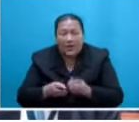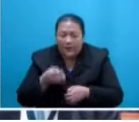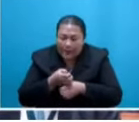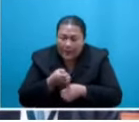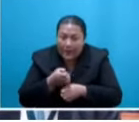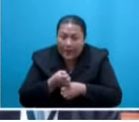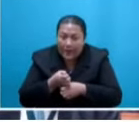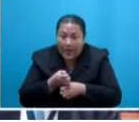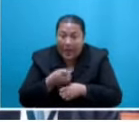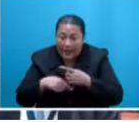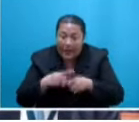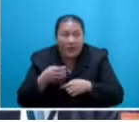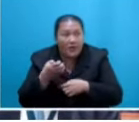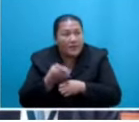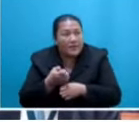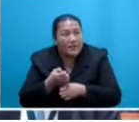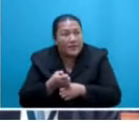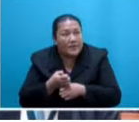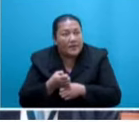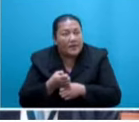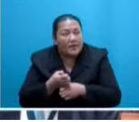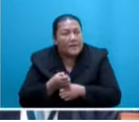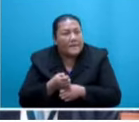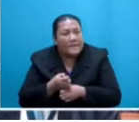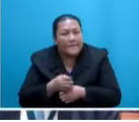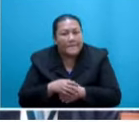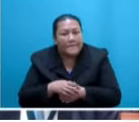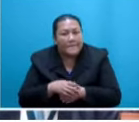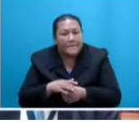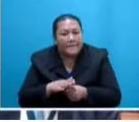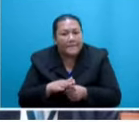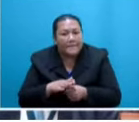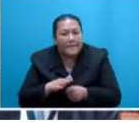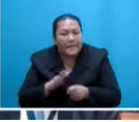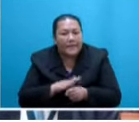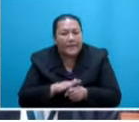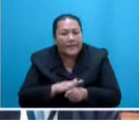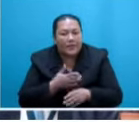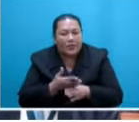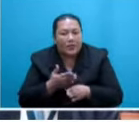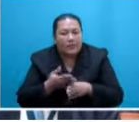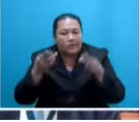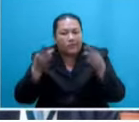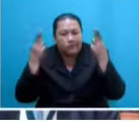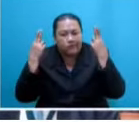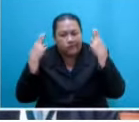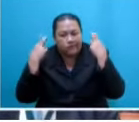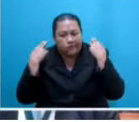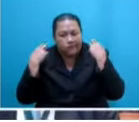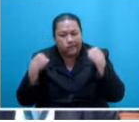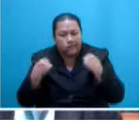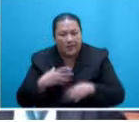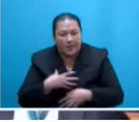movement powerless and boldened unscrupulous elite interests of Fiji and overseas to exploit